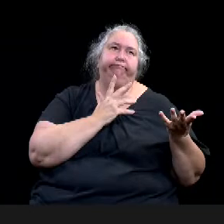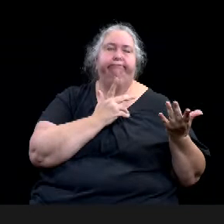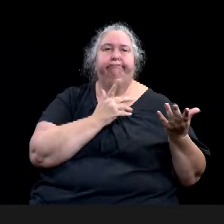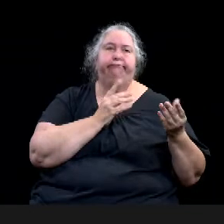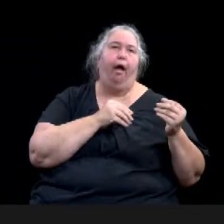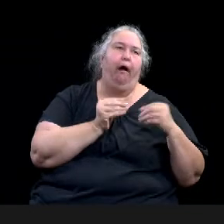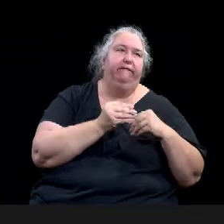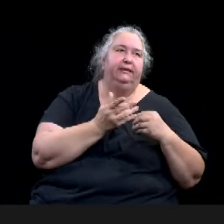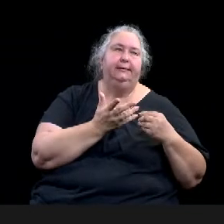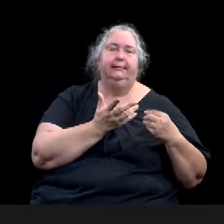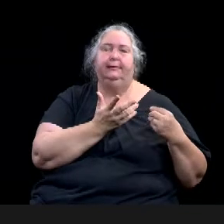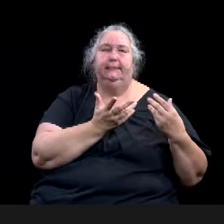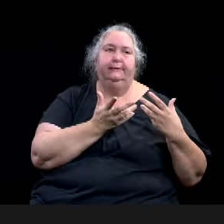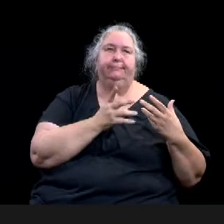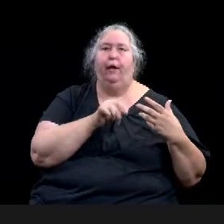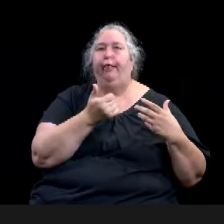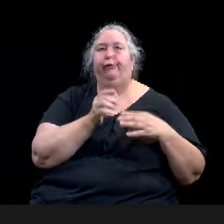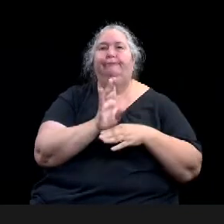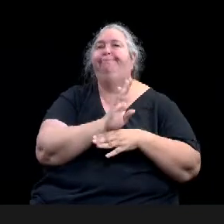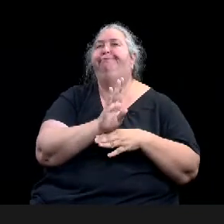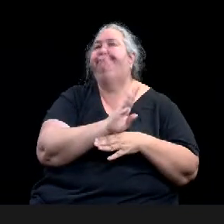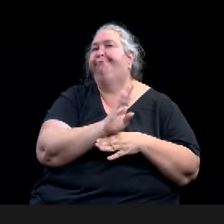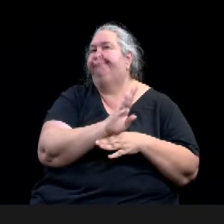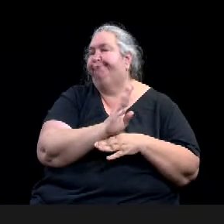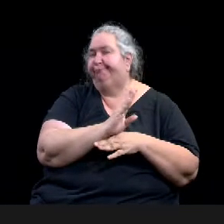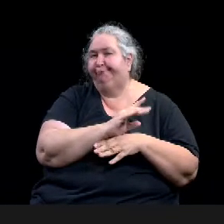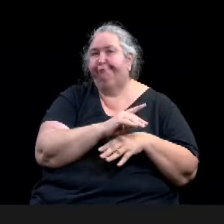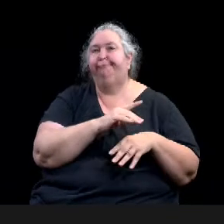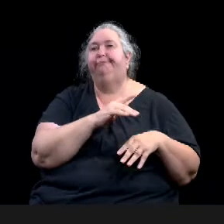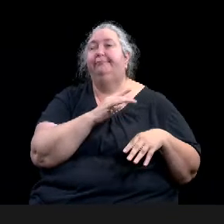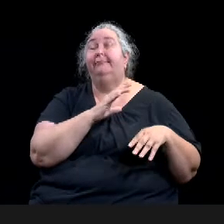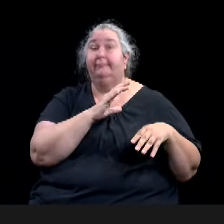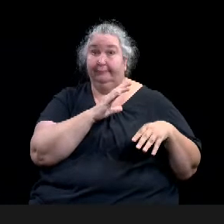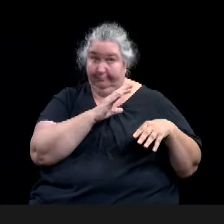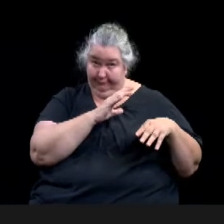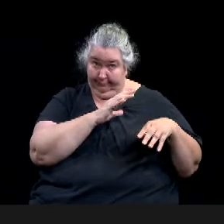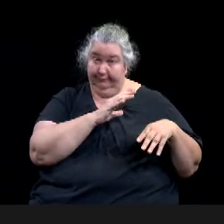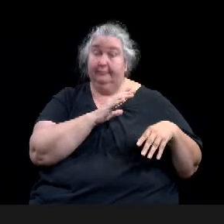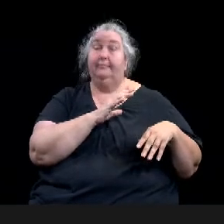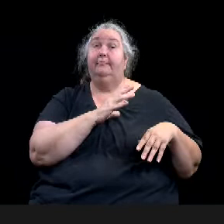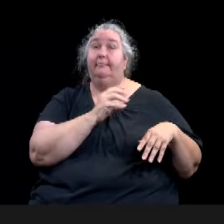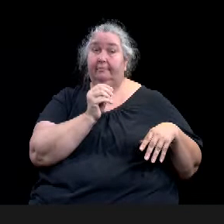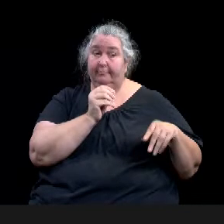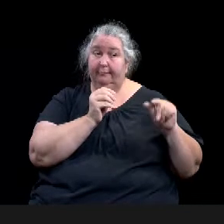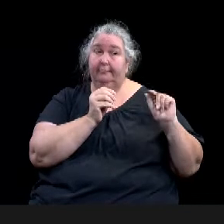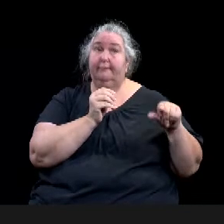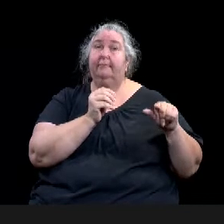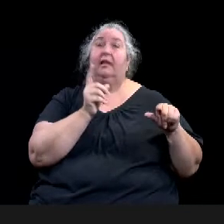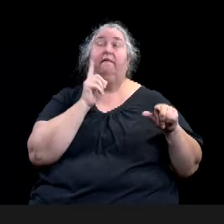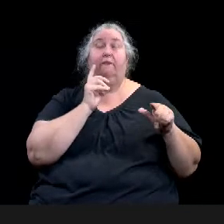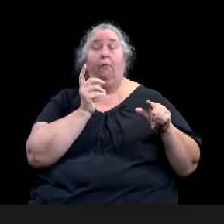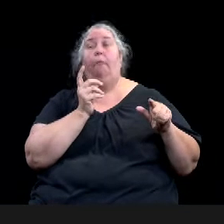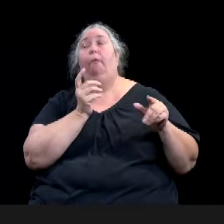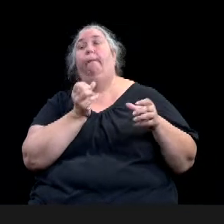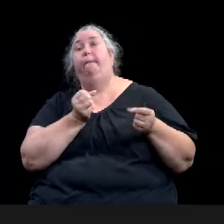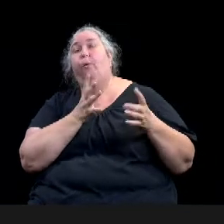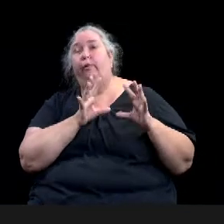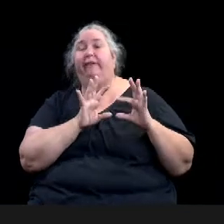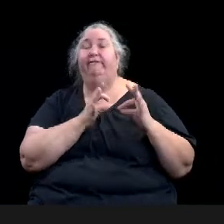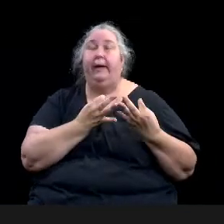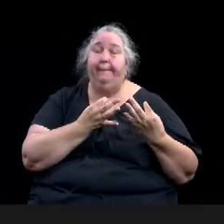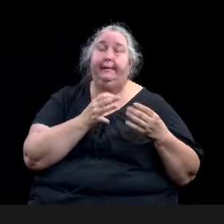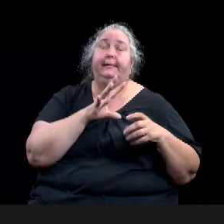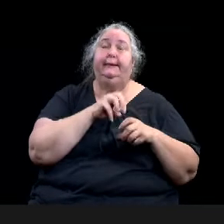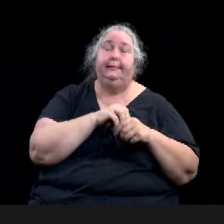multifamily density, uh, complexes. Uh, O3 is a more limited, uh, mixed use district. It